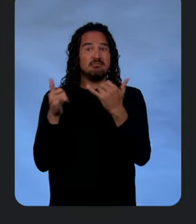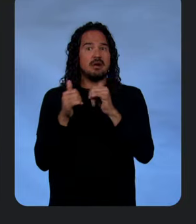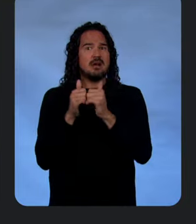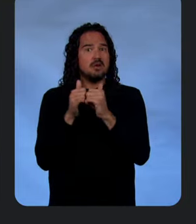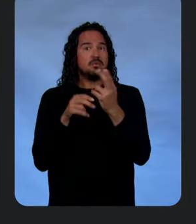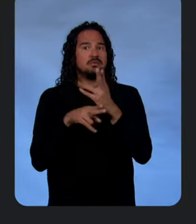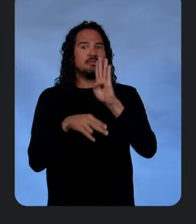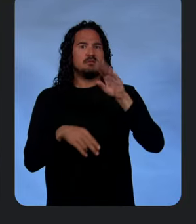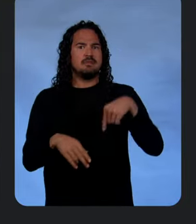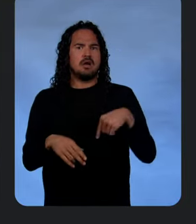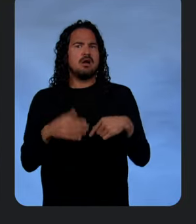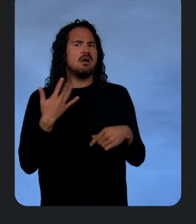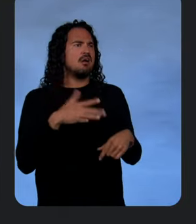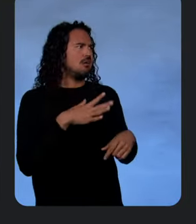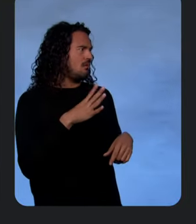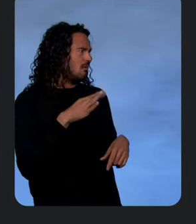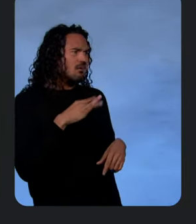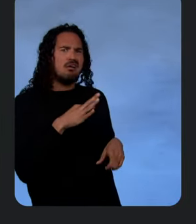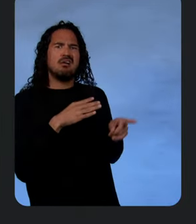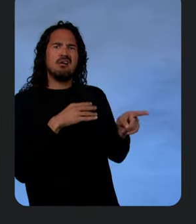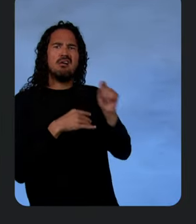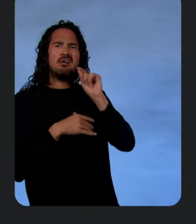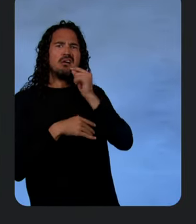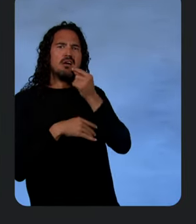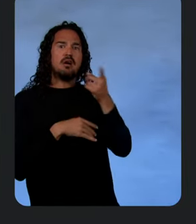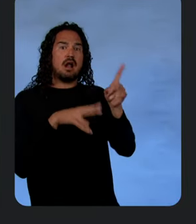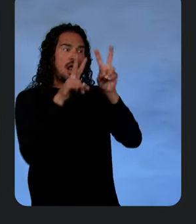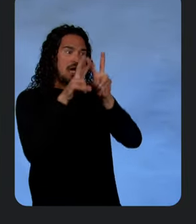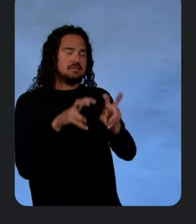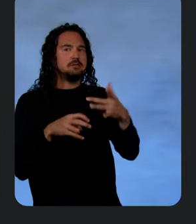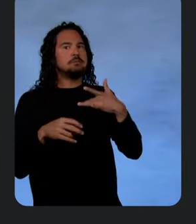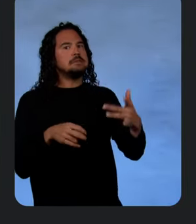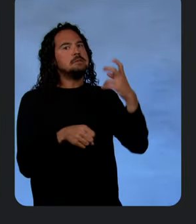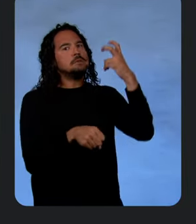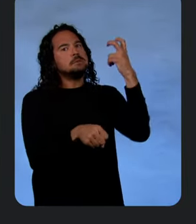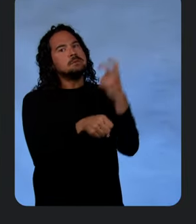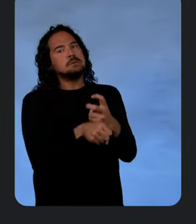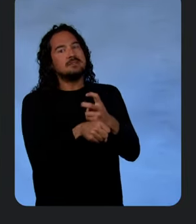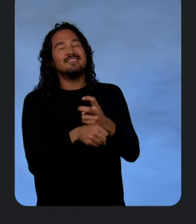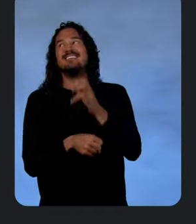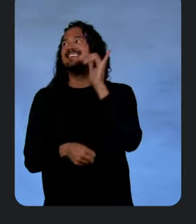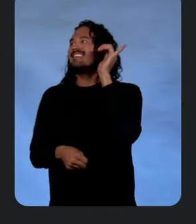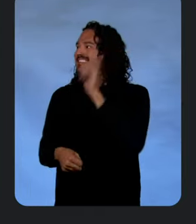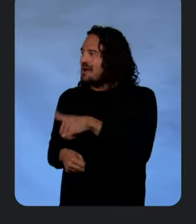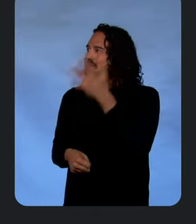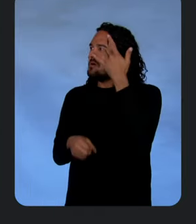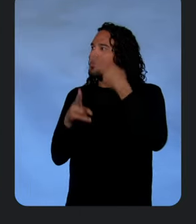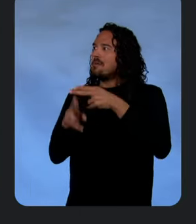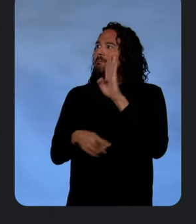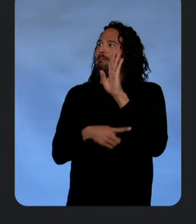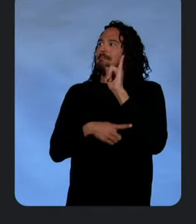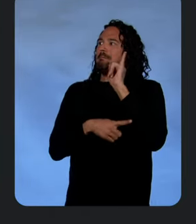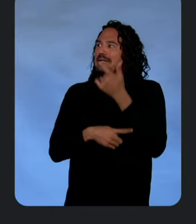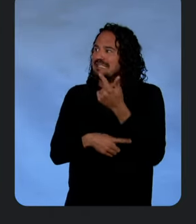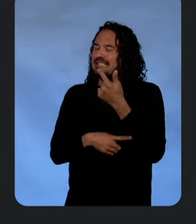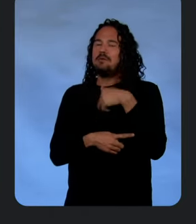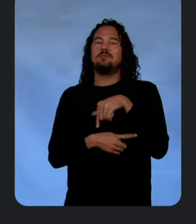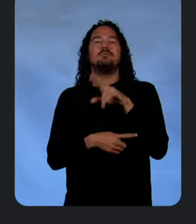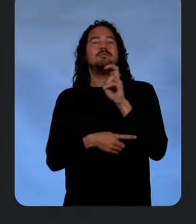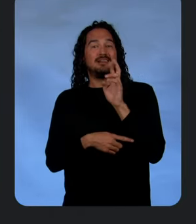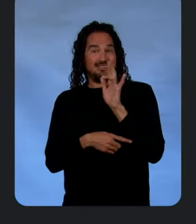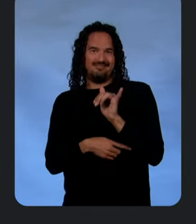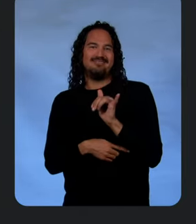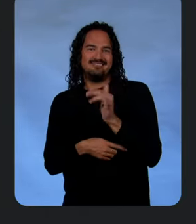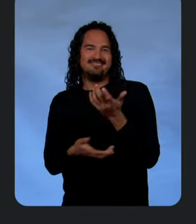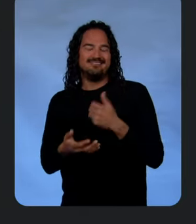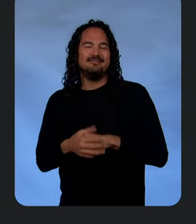big deal. I think most of us know doing real-time analytics has never been particularly easy. Yeah, and that's why I call it Big Query. Gosh, I'm rubbing off on you in a